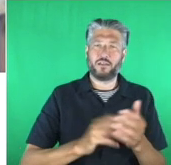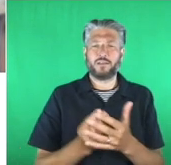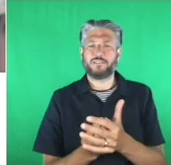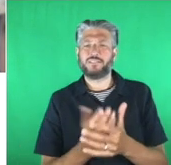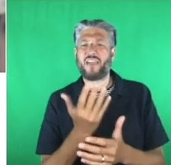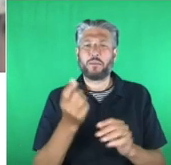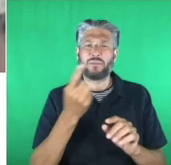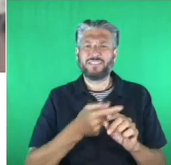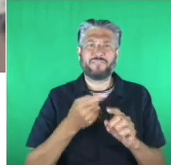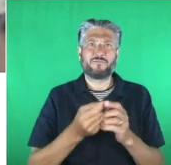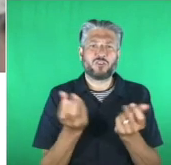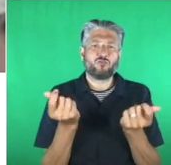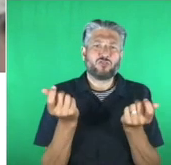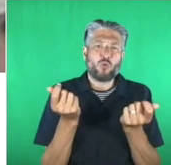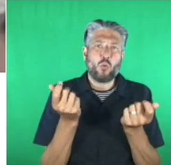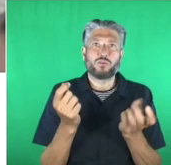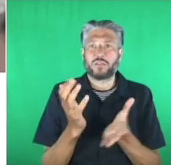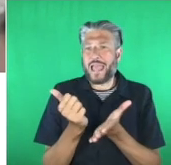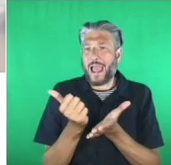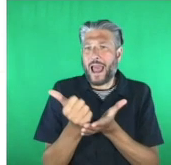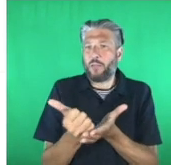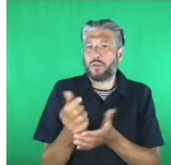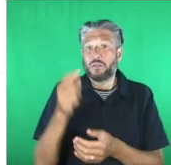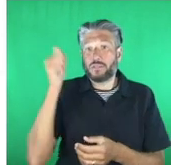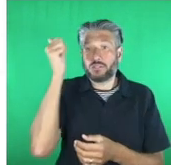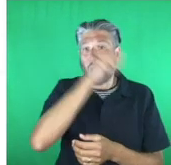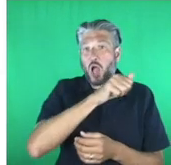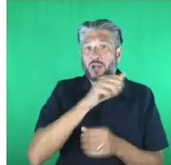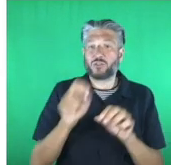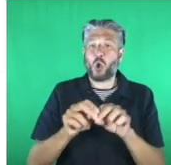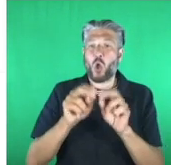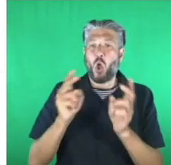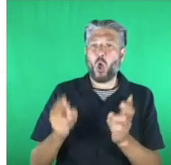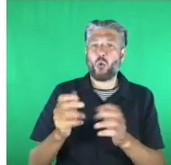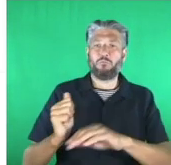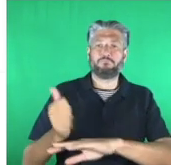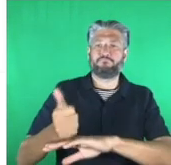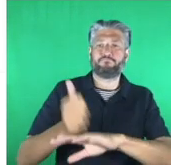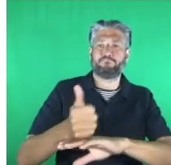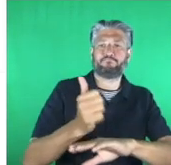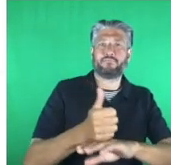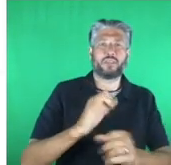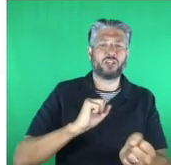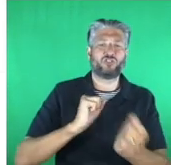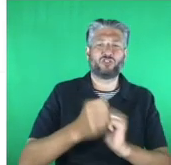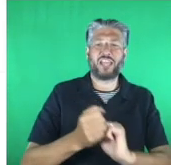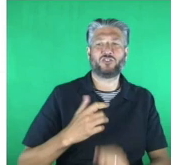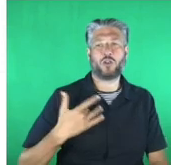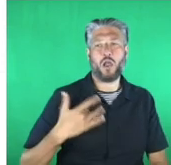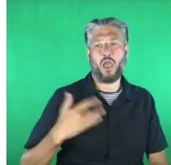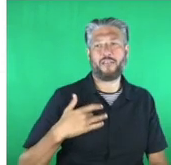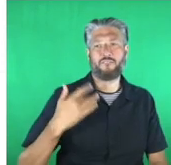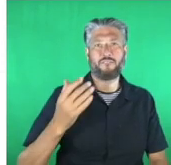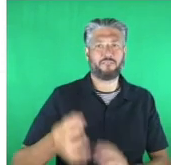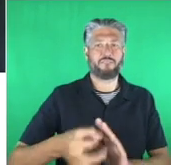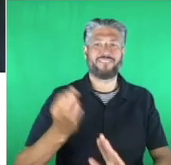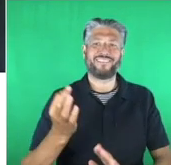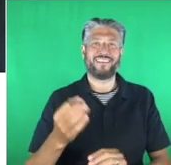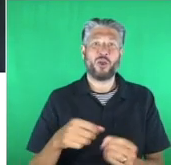adopt smart home technology that could change their lives for the better. All truly worthy finalists.